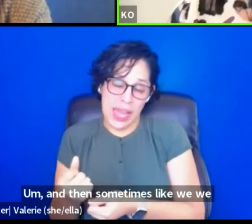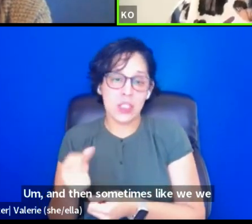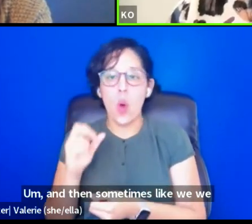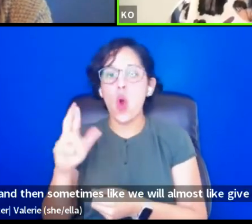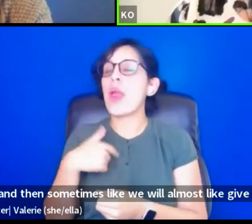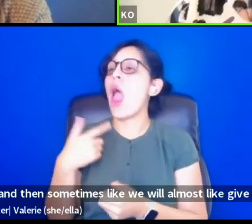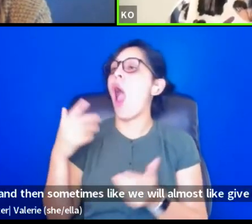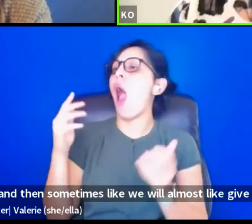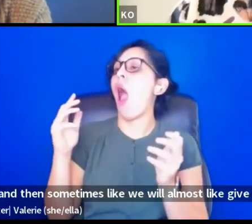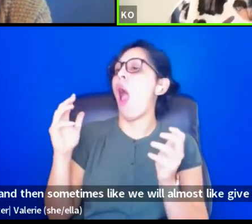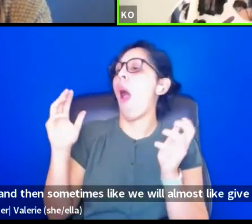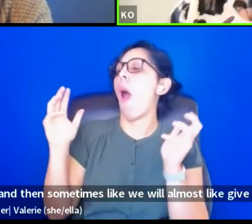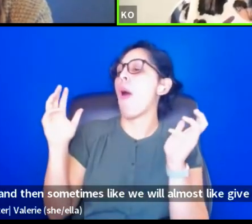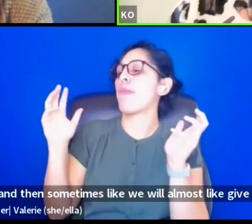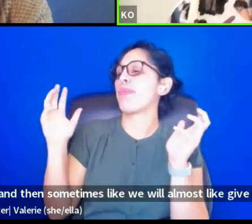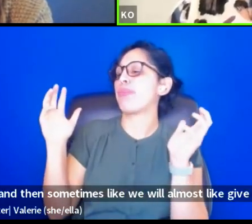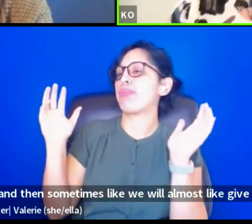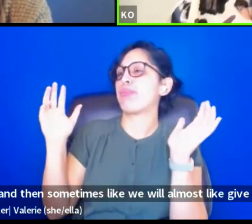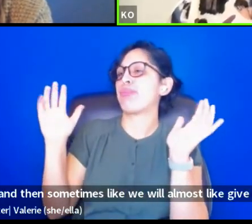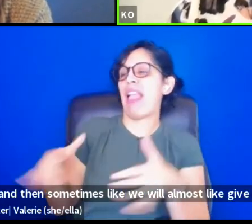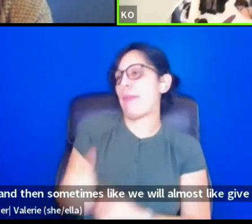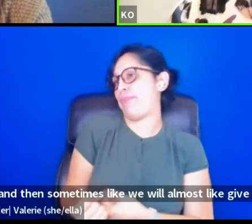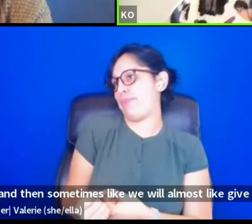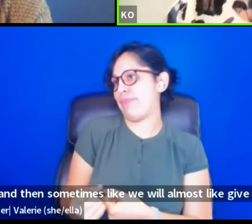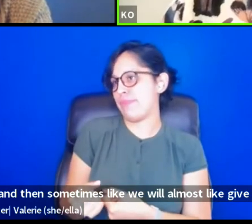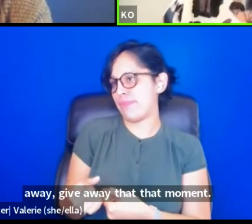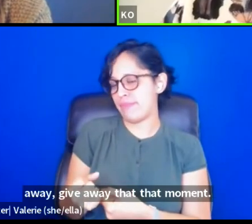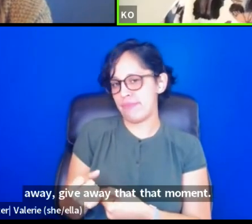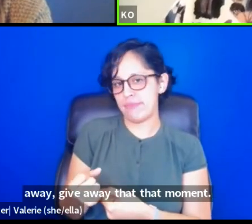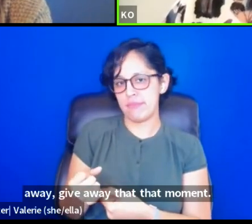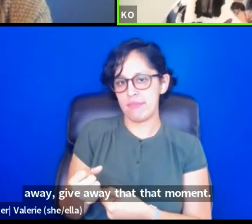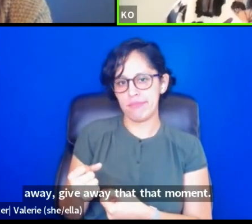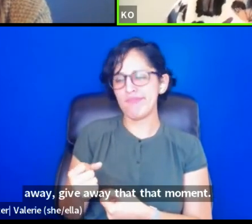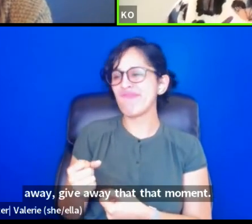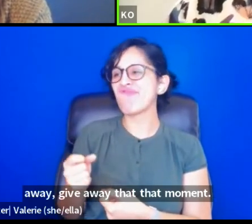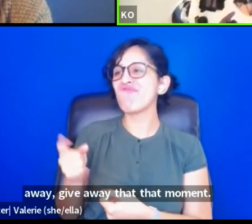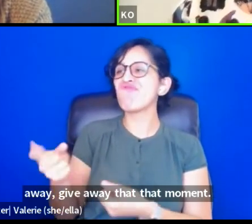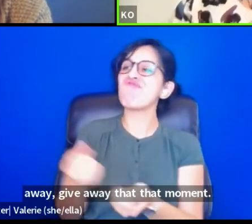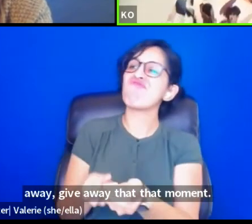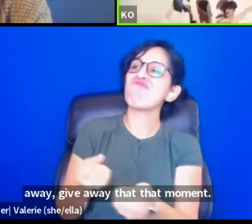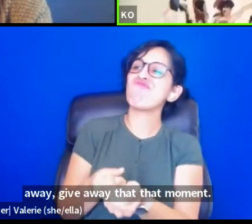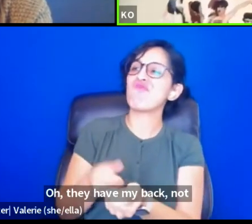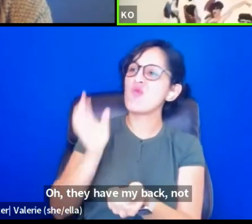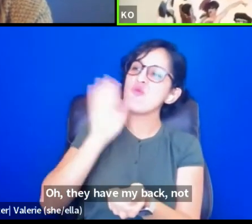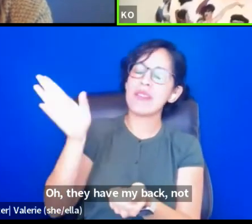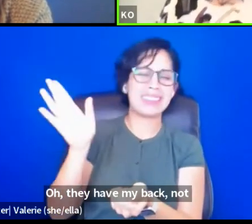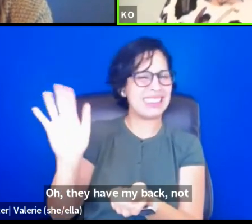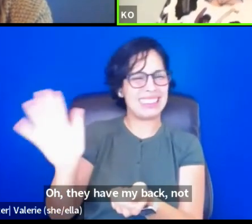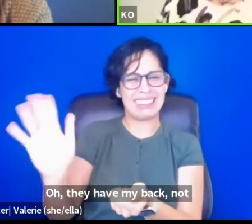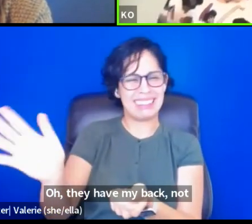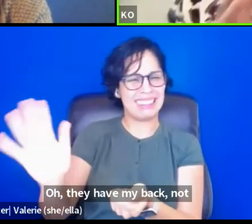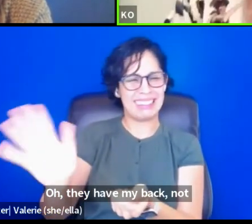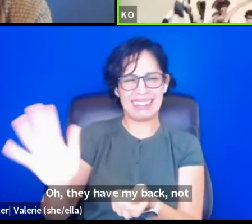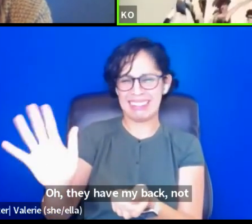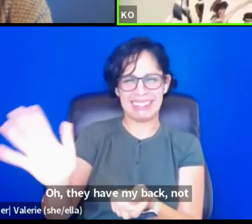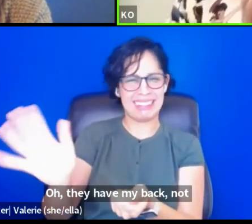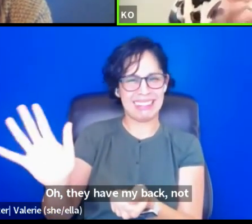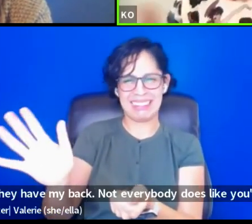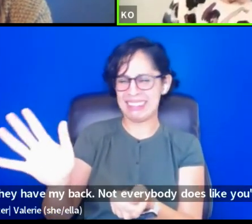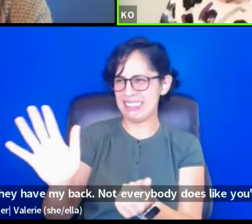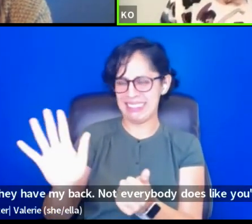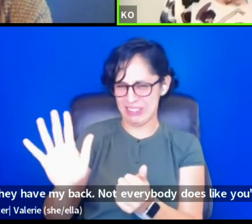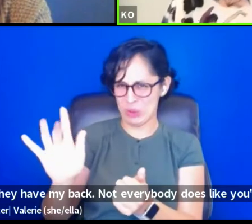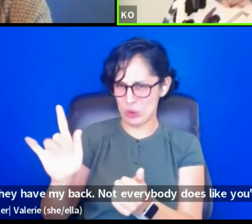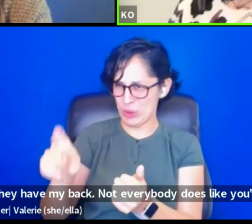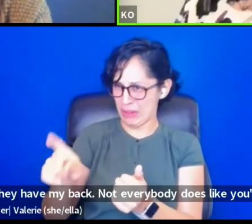give away that moment. Oh, they have my back. Not everybody does. Like, you're going to have